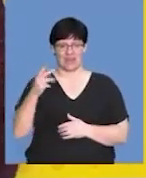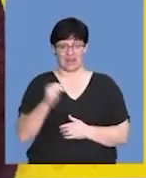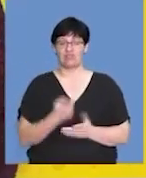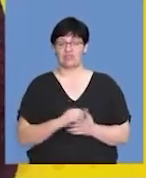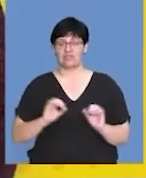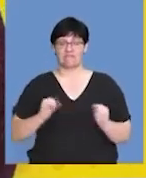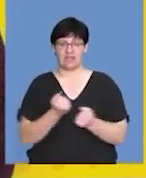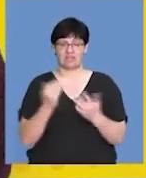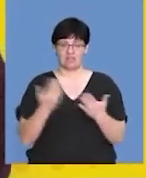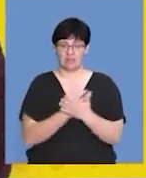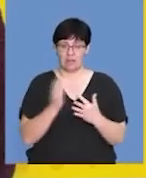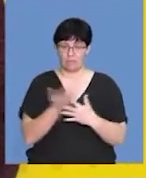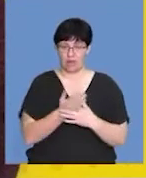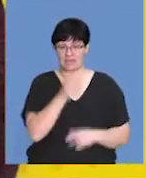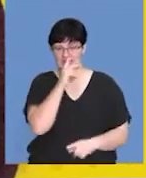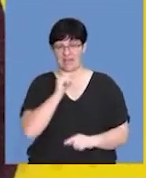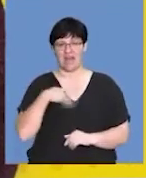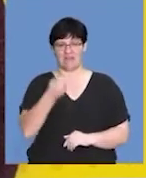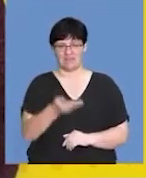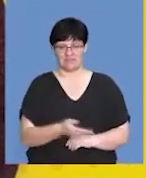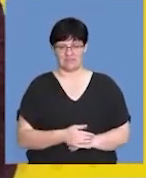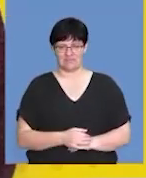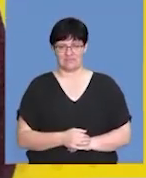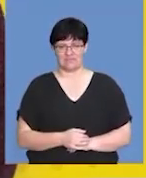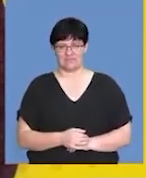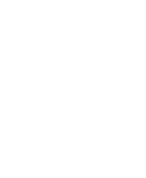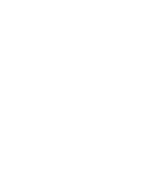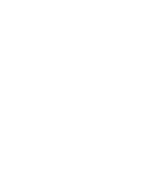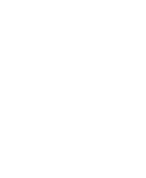And we'll take a quick break. We'll see you shortly after this.